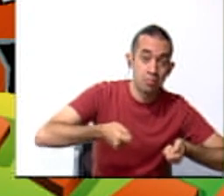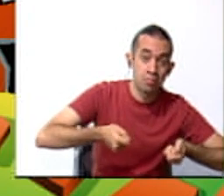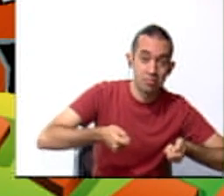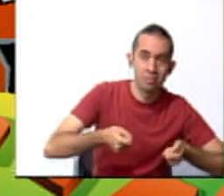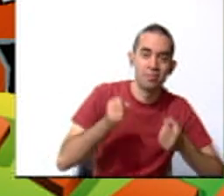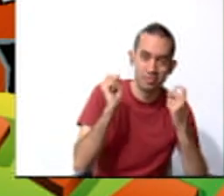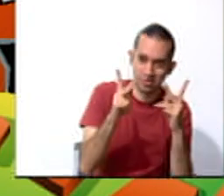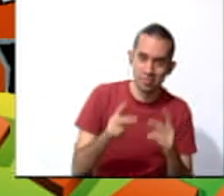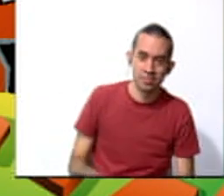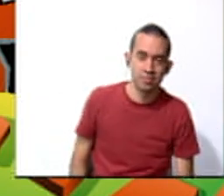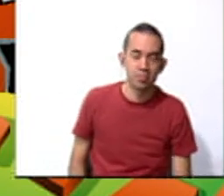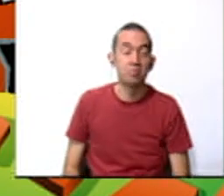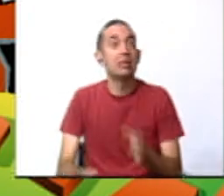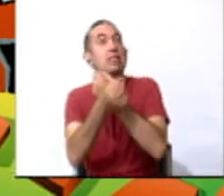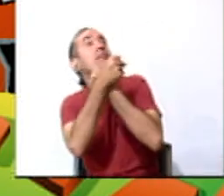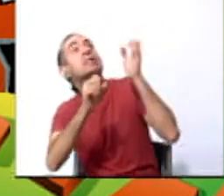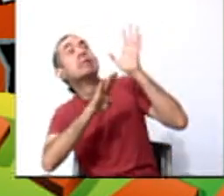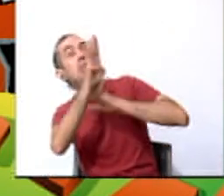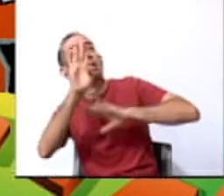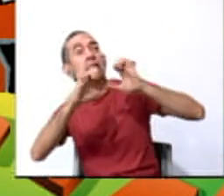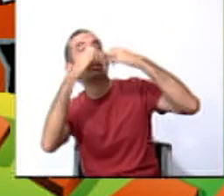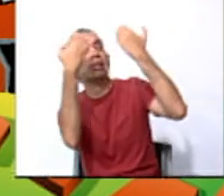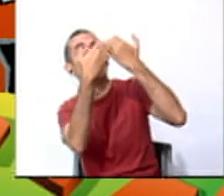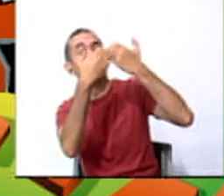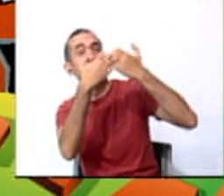Uh-huh. Survivor team.